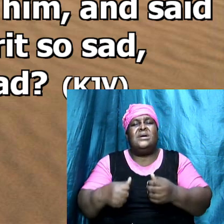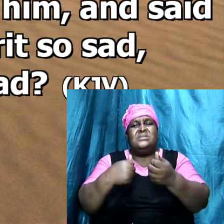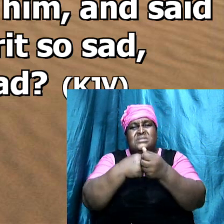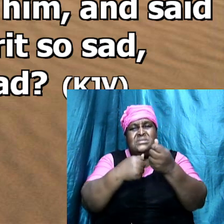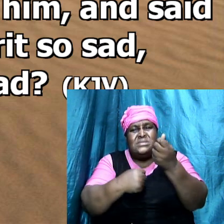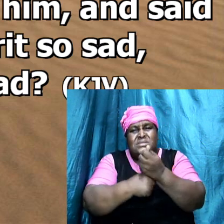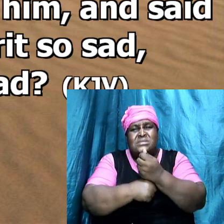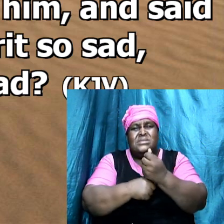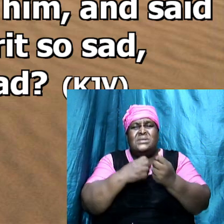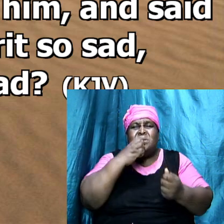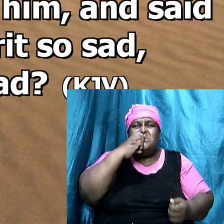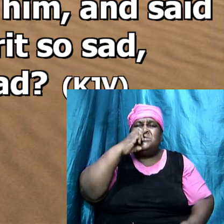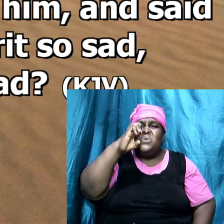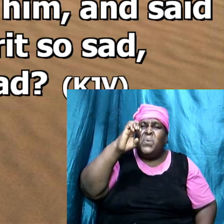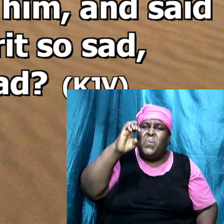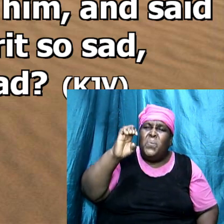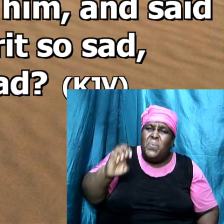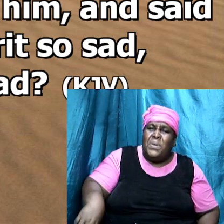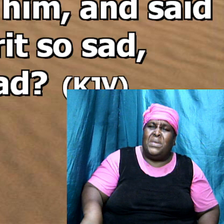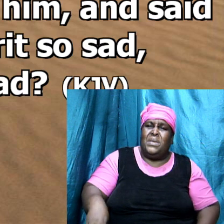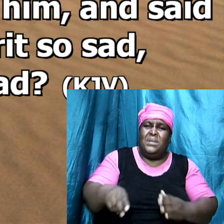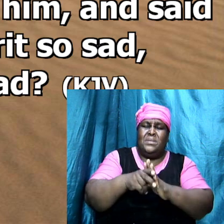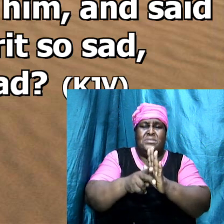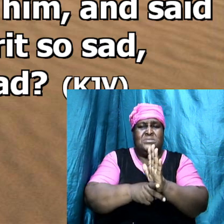confirm him in his wrong